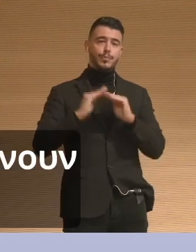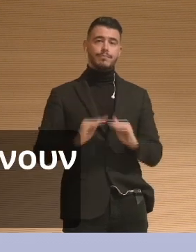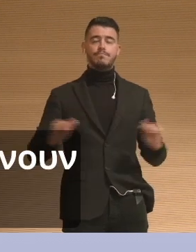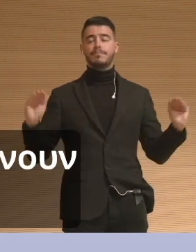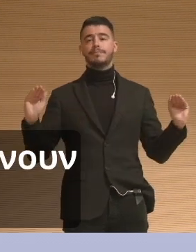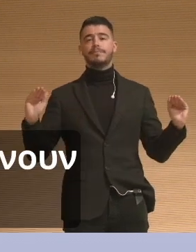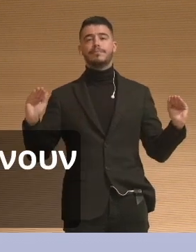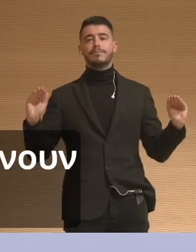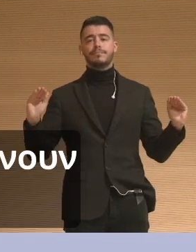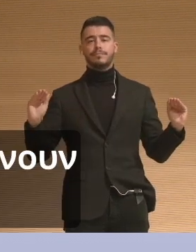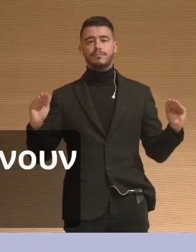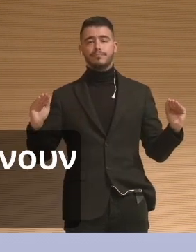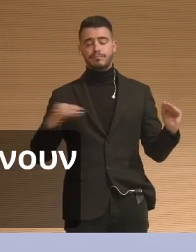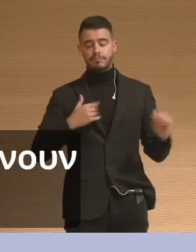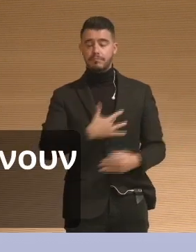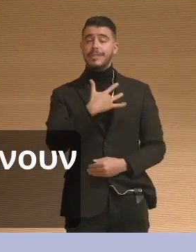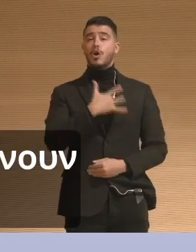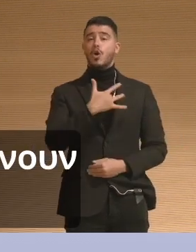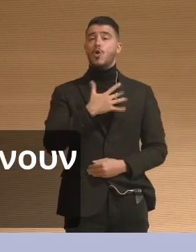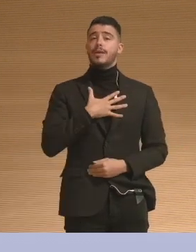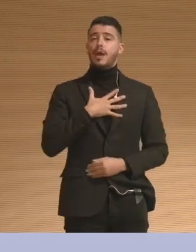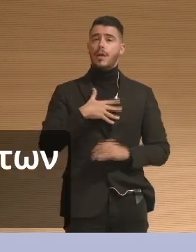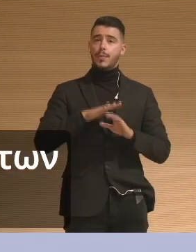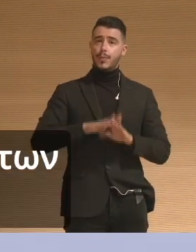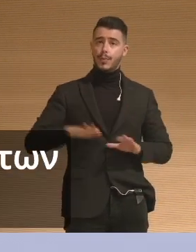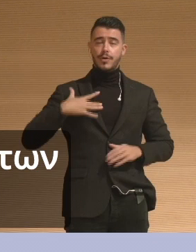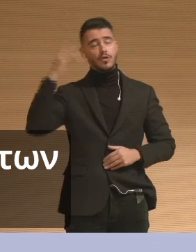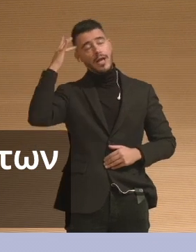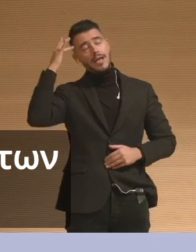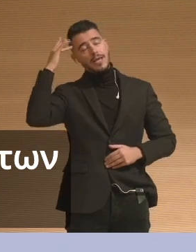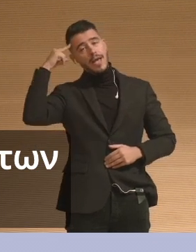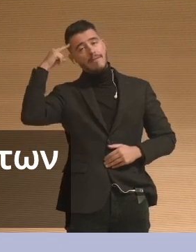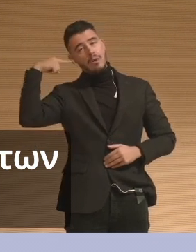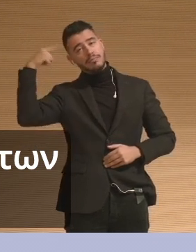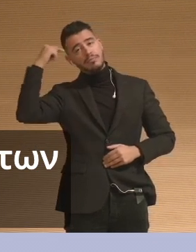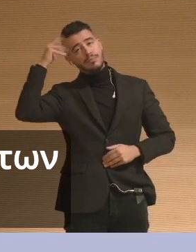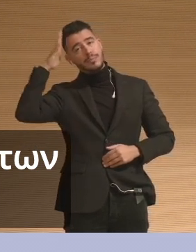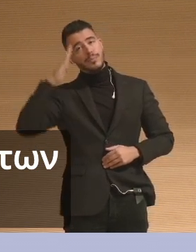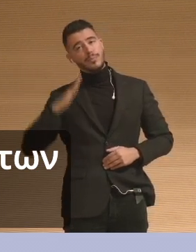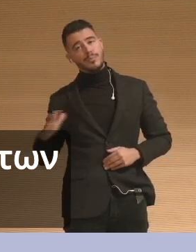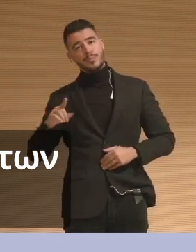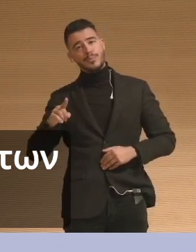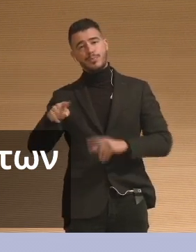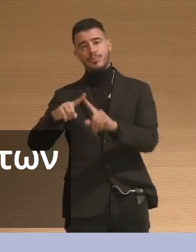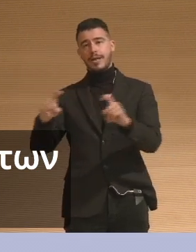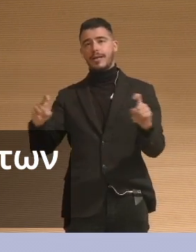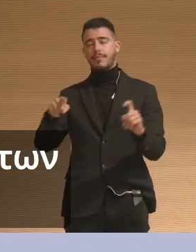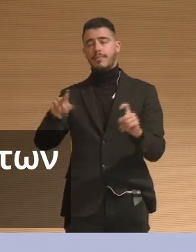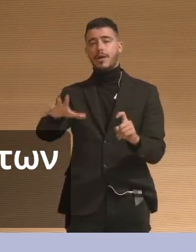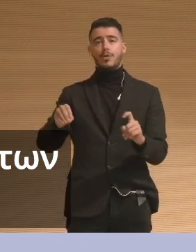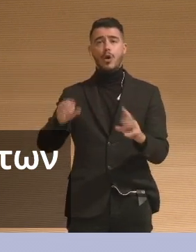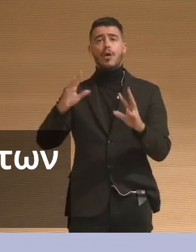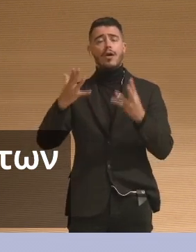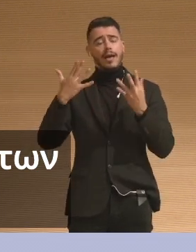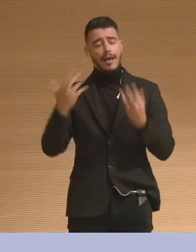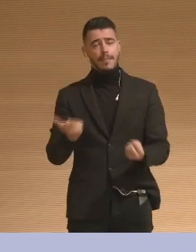inherent human object dynamics occur in everyday life and, come to find out, they are also occurring in our